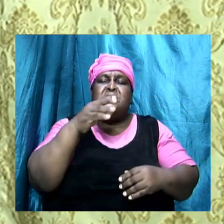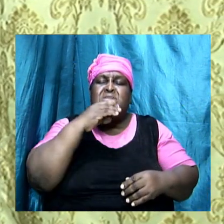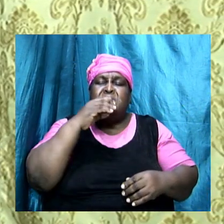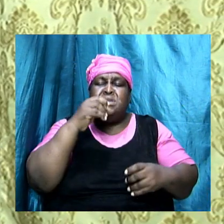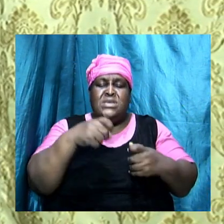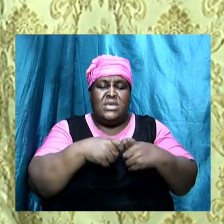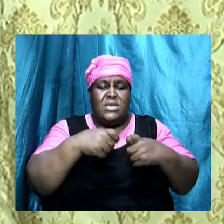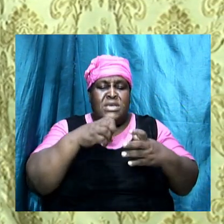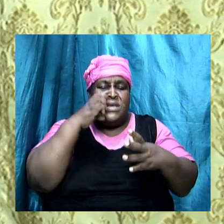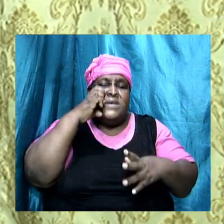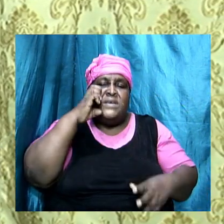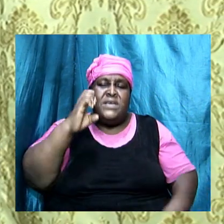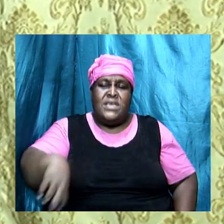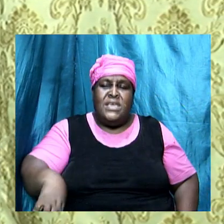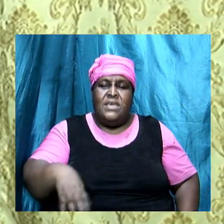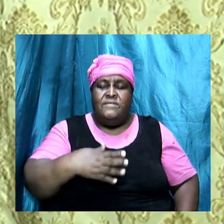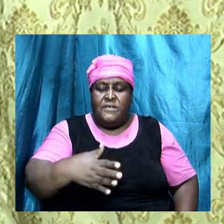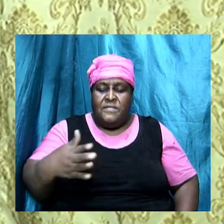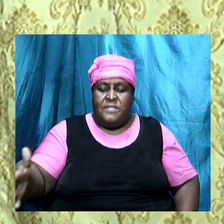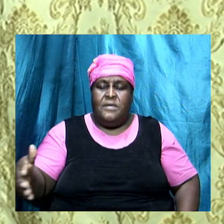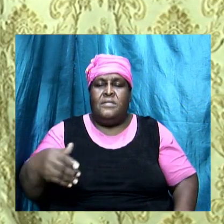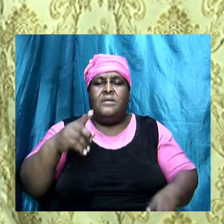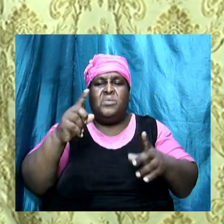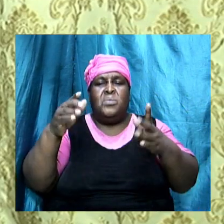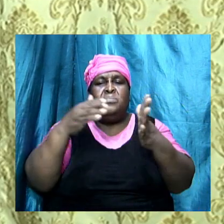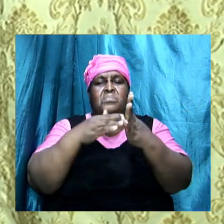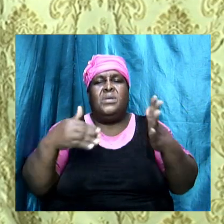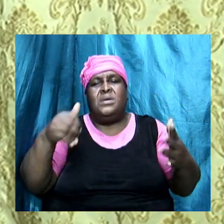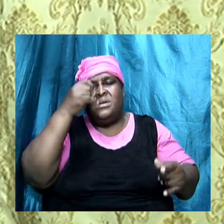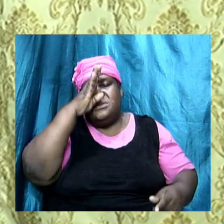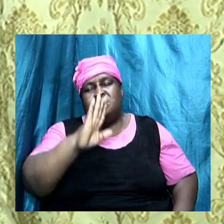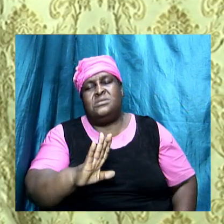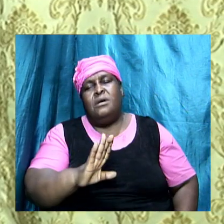the precept and the statutes of God